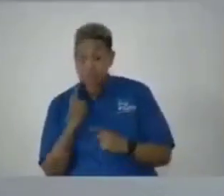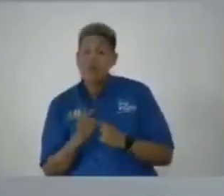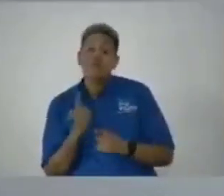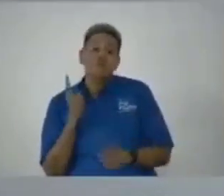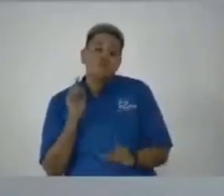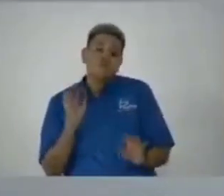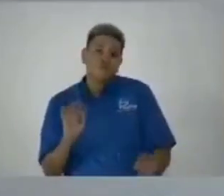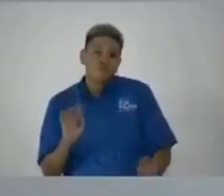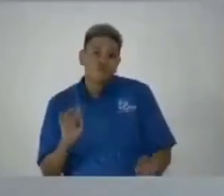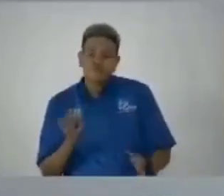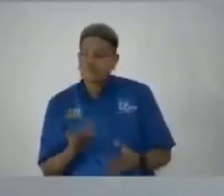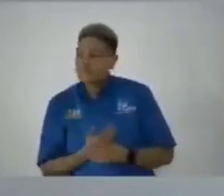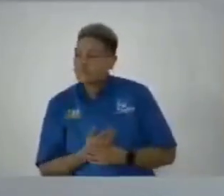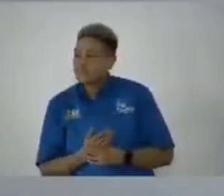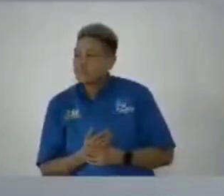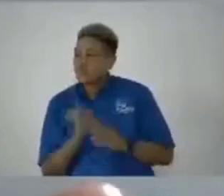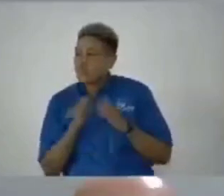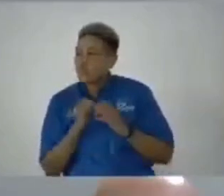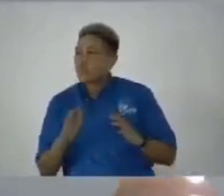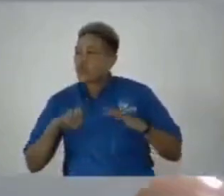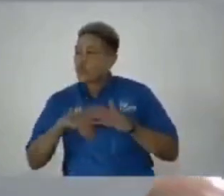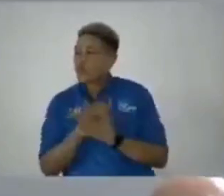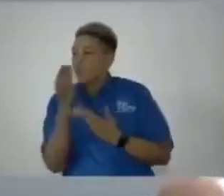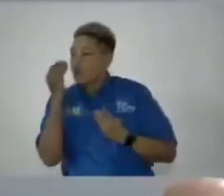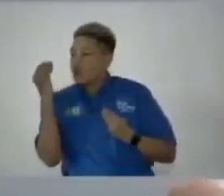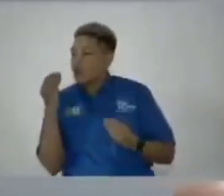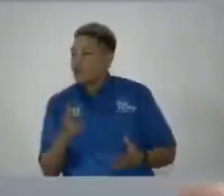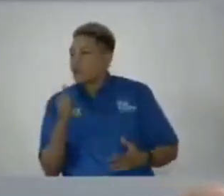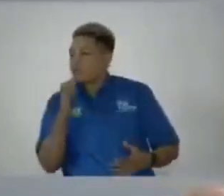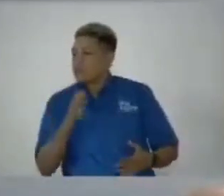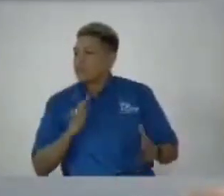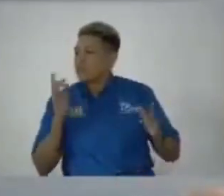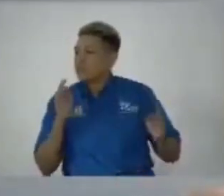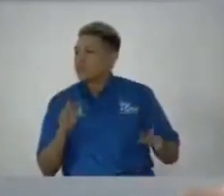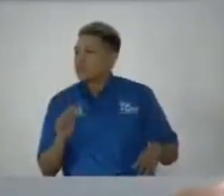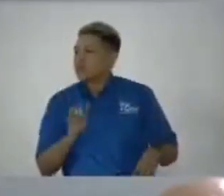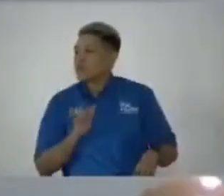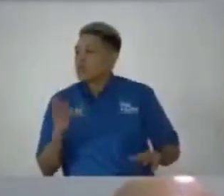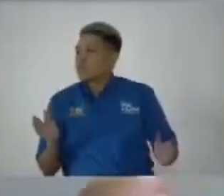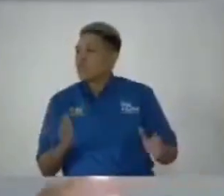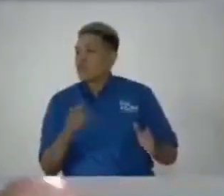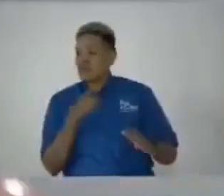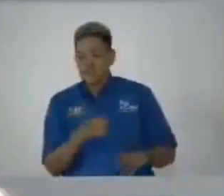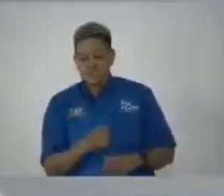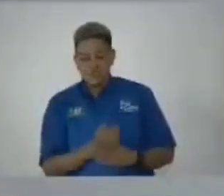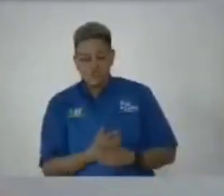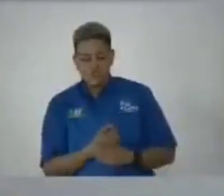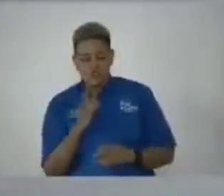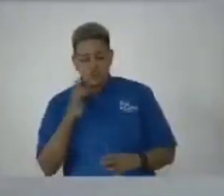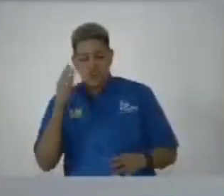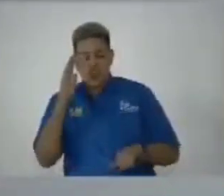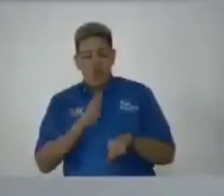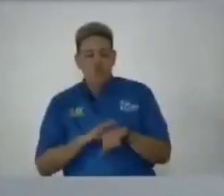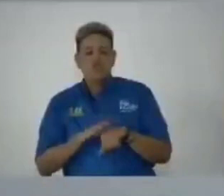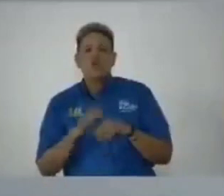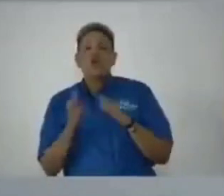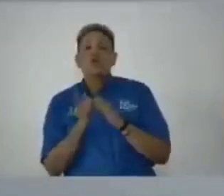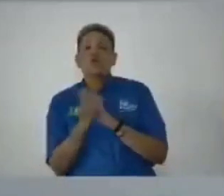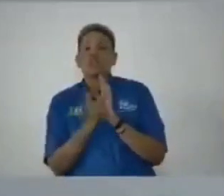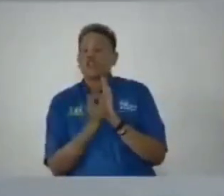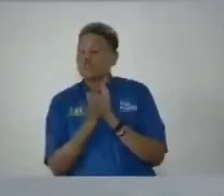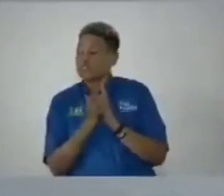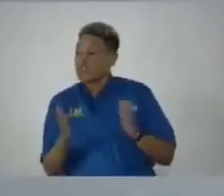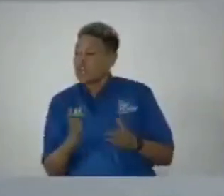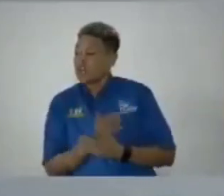without new information so madam speaker i am urging you to consult with the attorney general